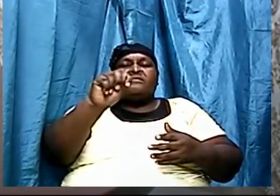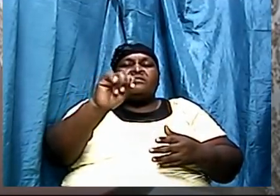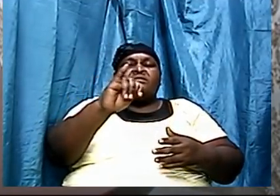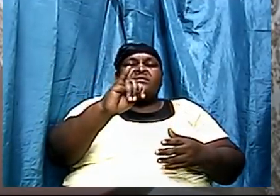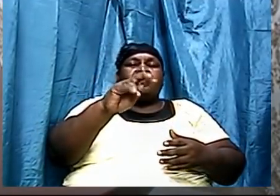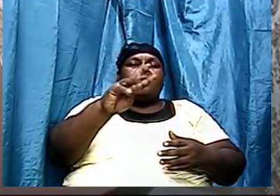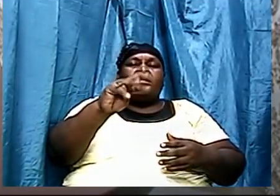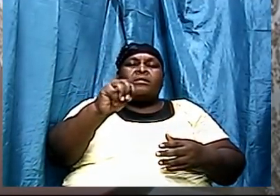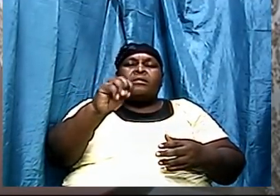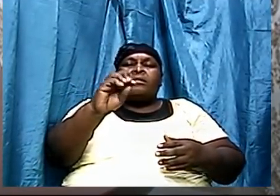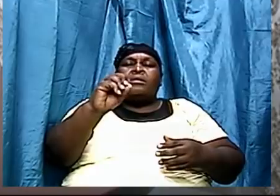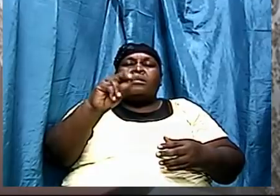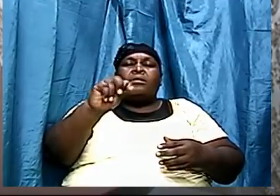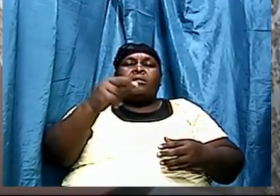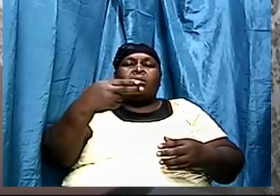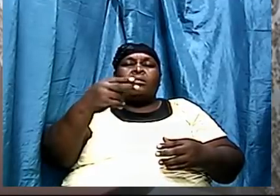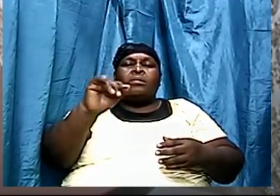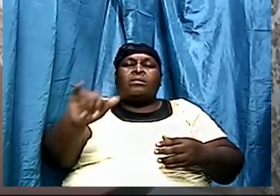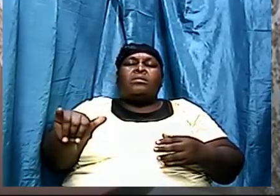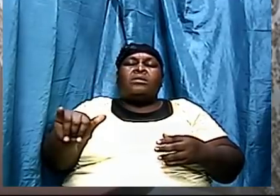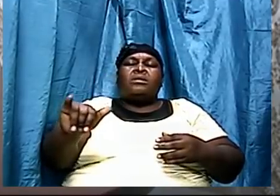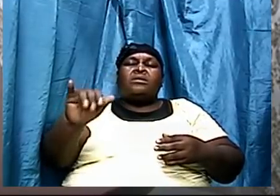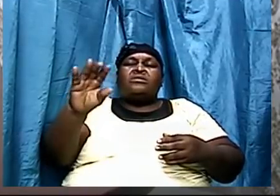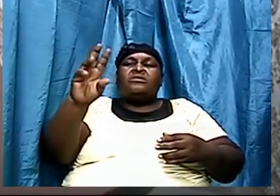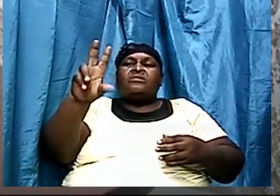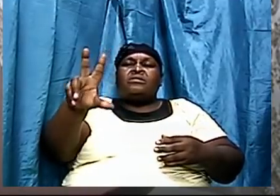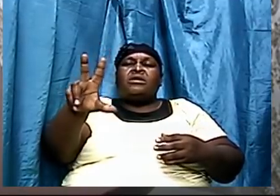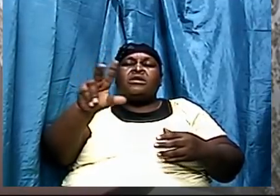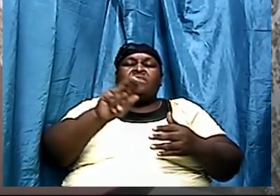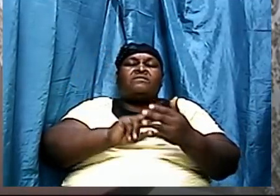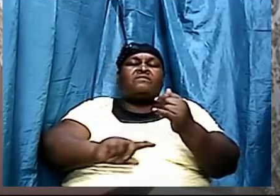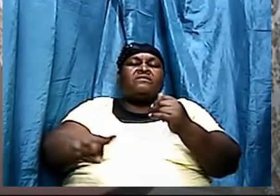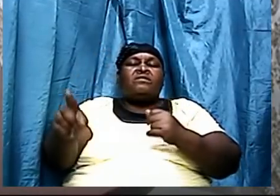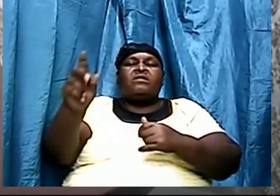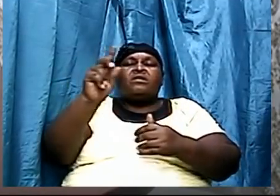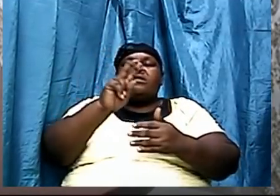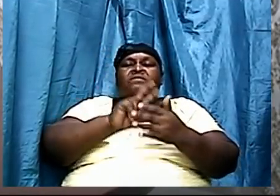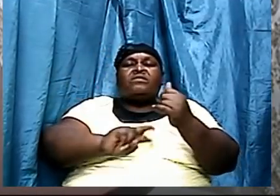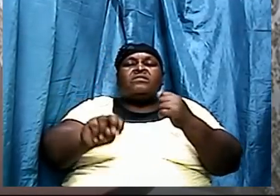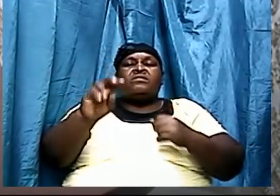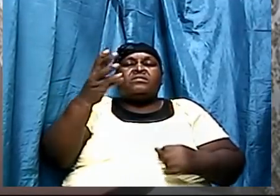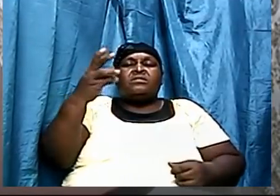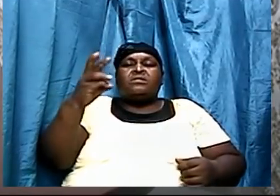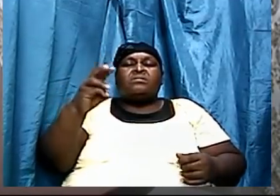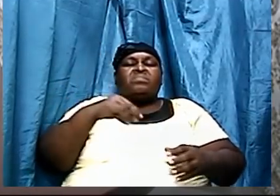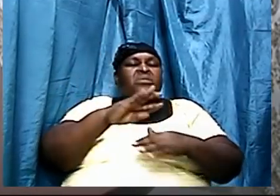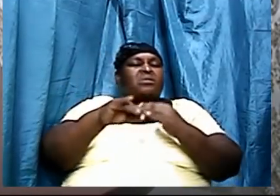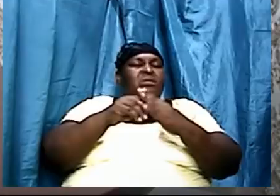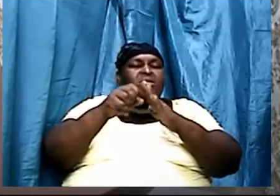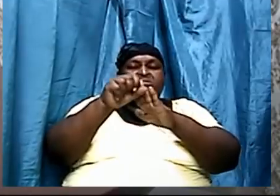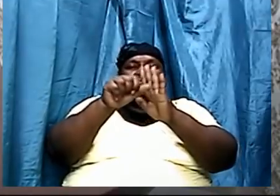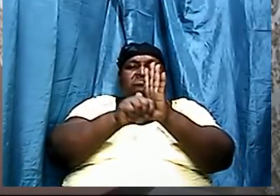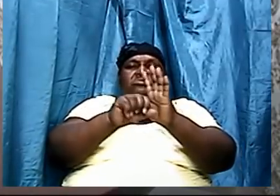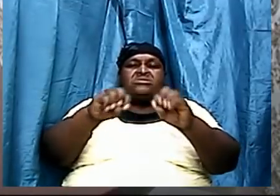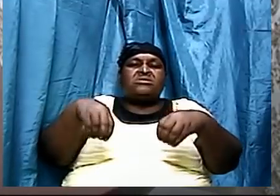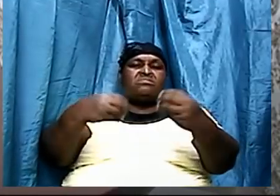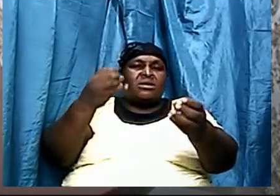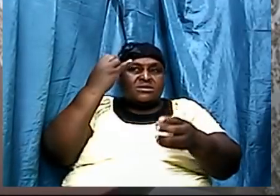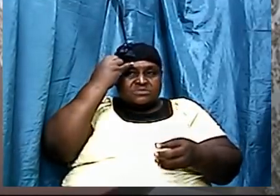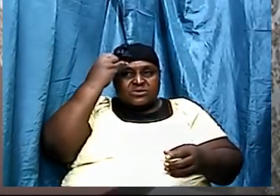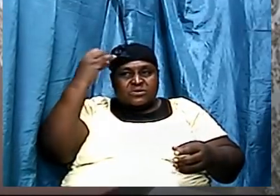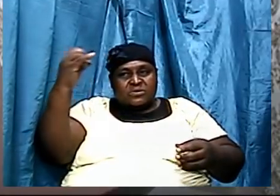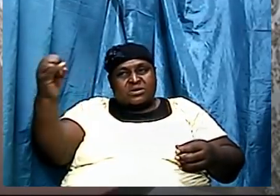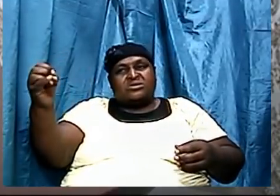and verse 16, that all scripture is given by inspiration of God. And the Bible said, is